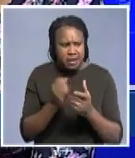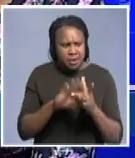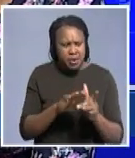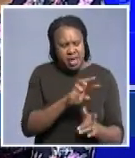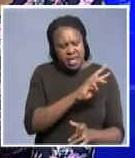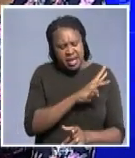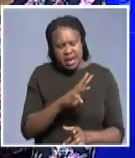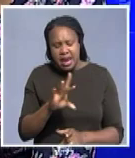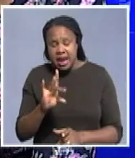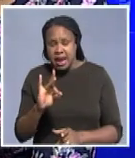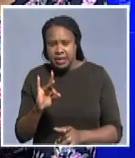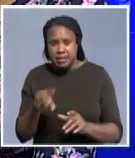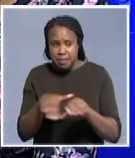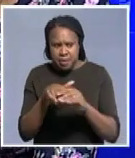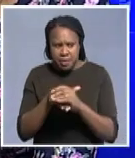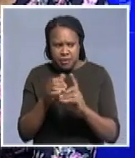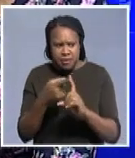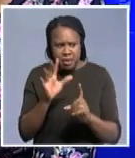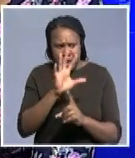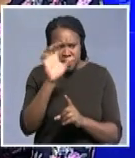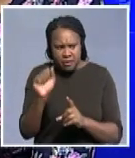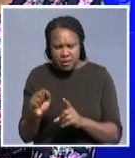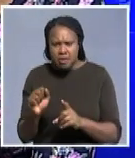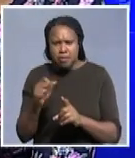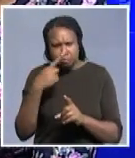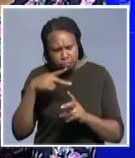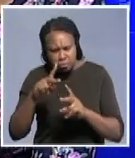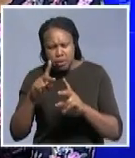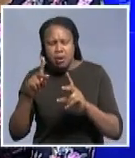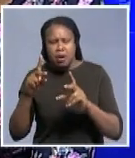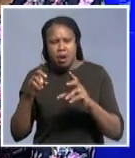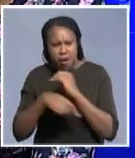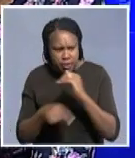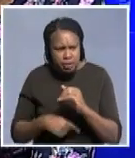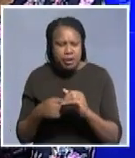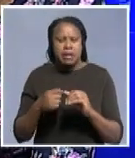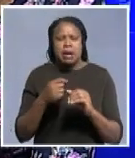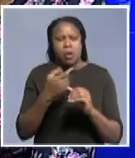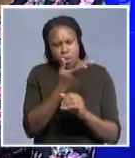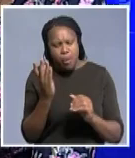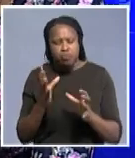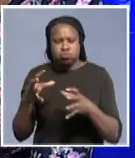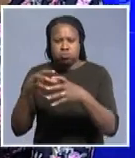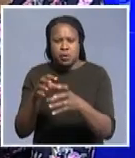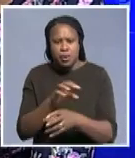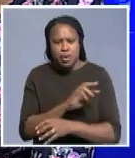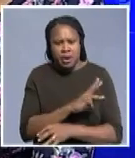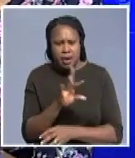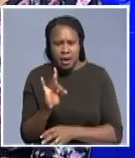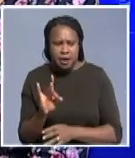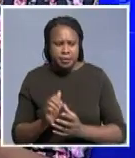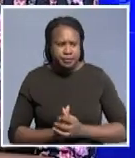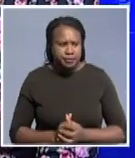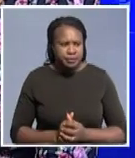tax administration members from anglophone francophone to portuguese tax administration as well